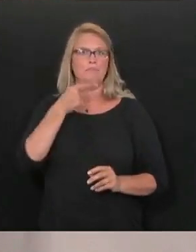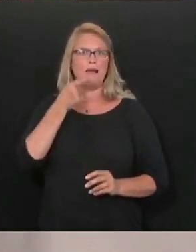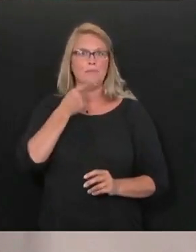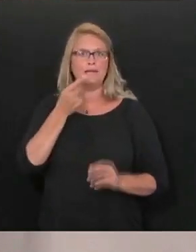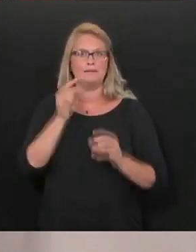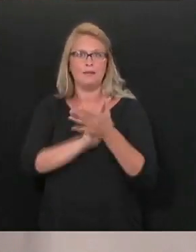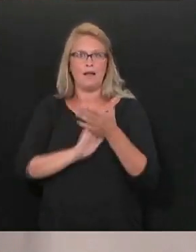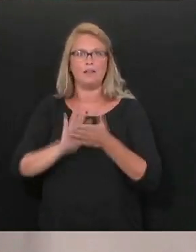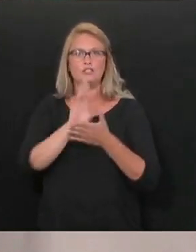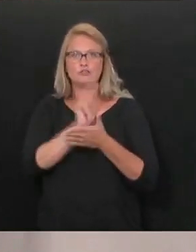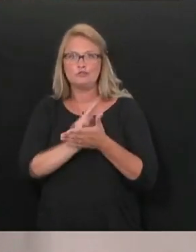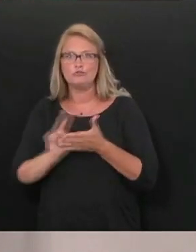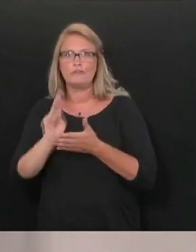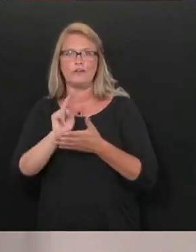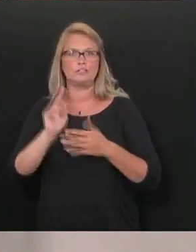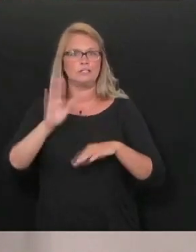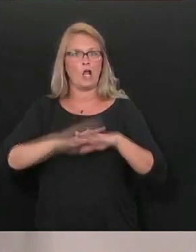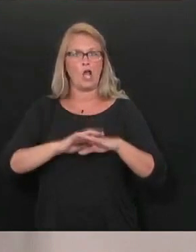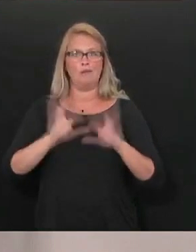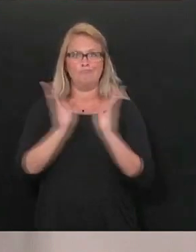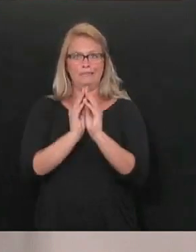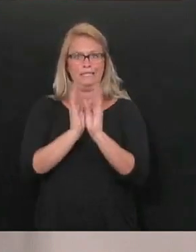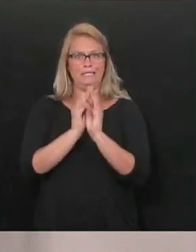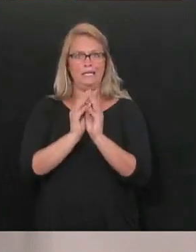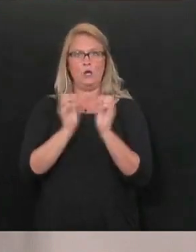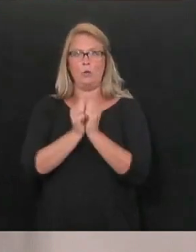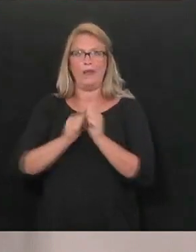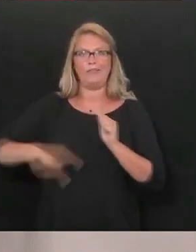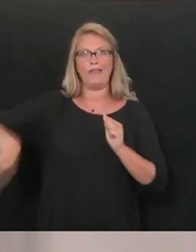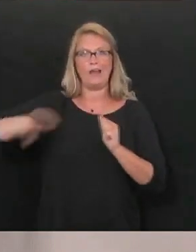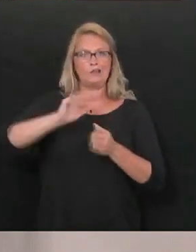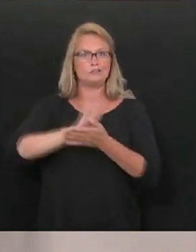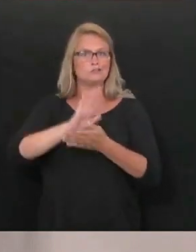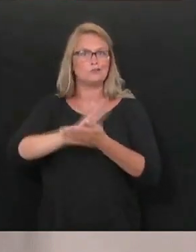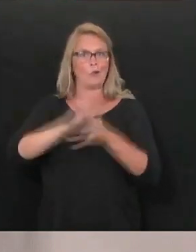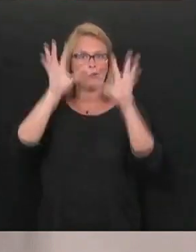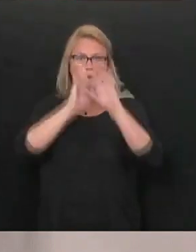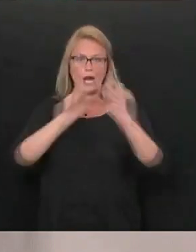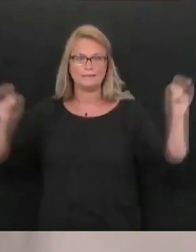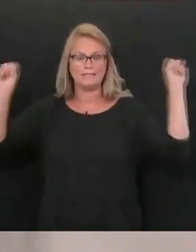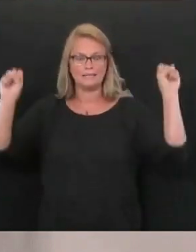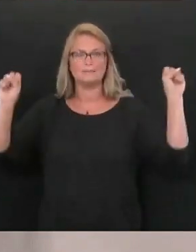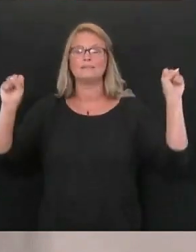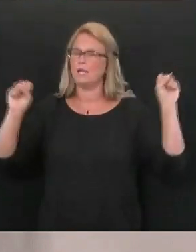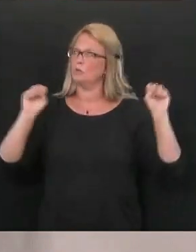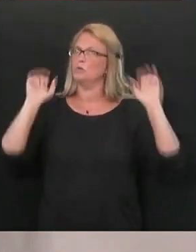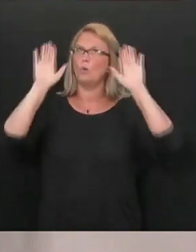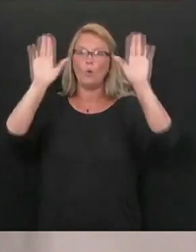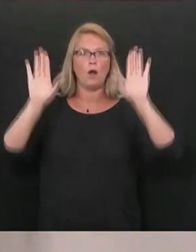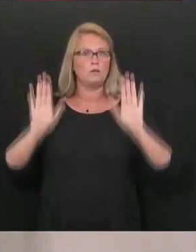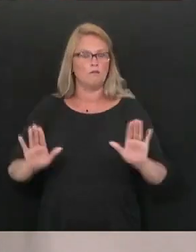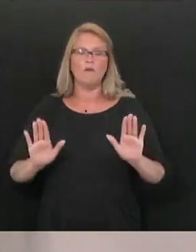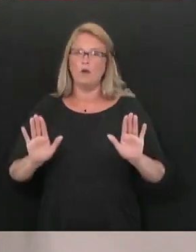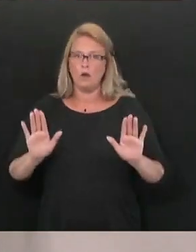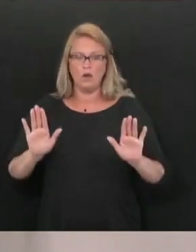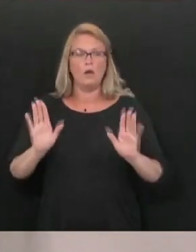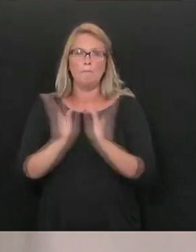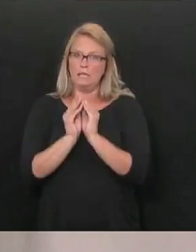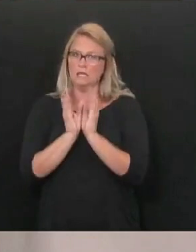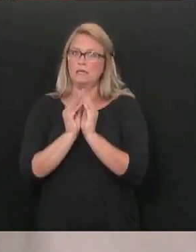the call with their presidents and everything. Great call. You know, at the end of the day,